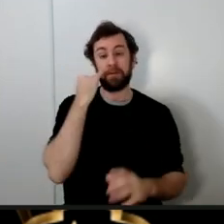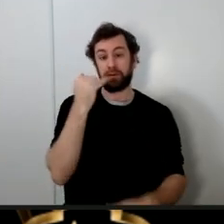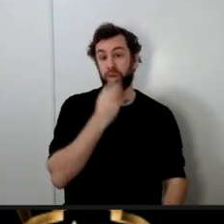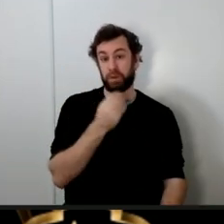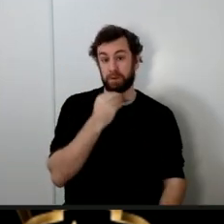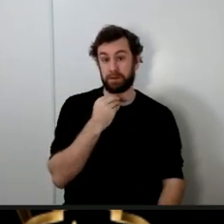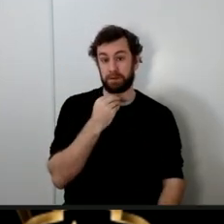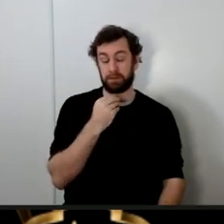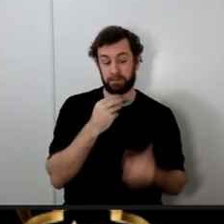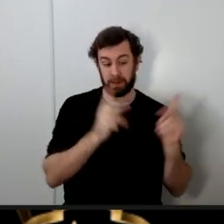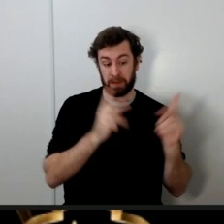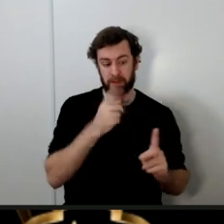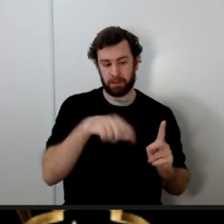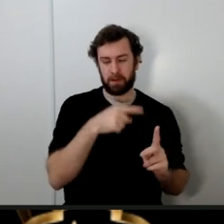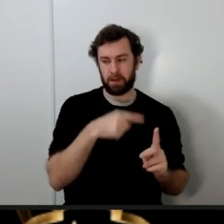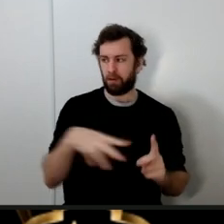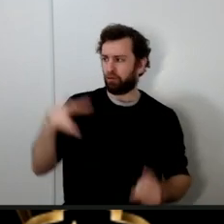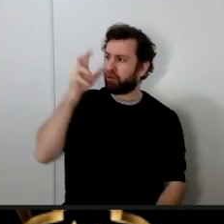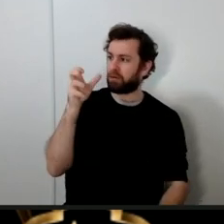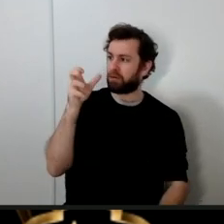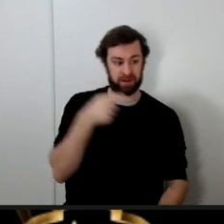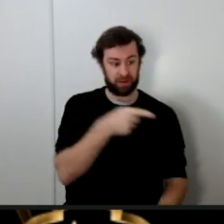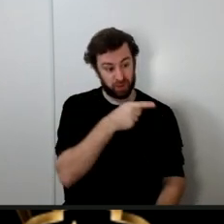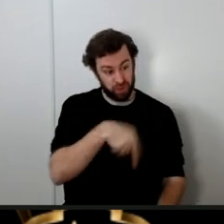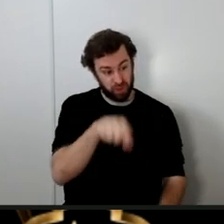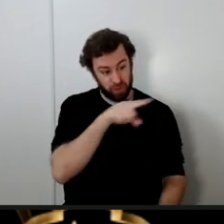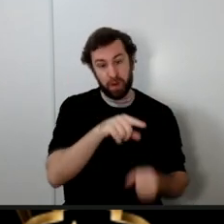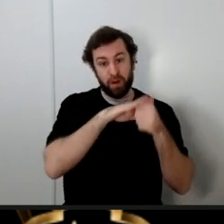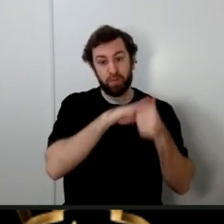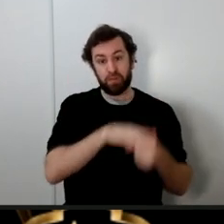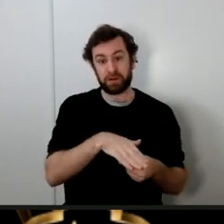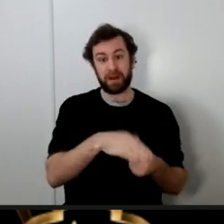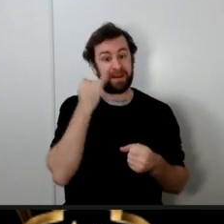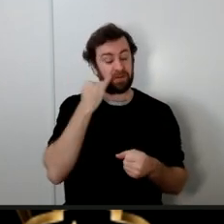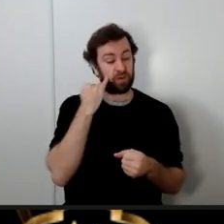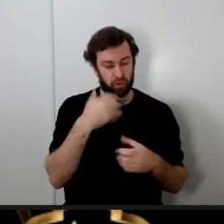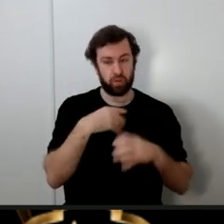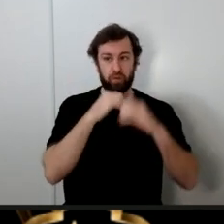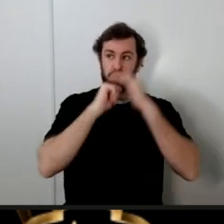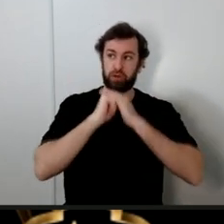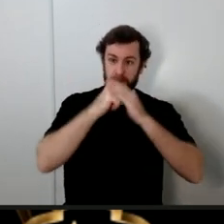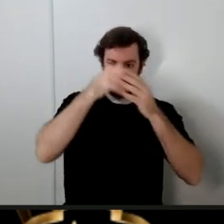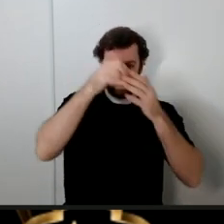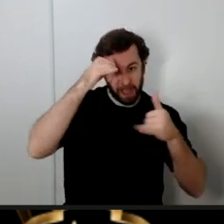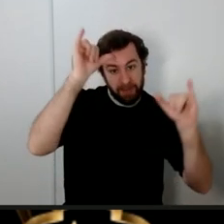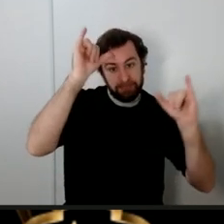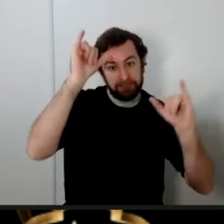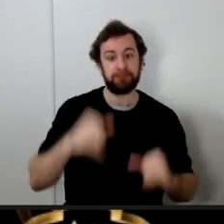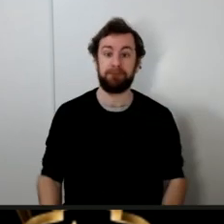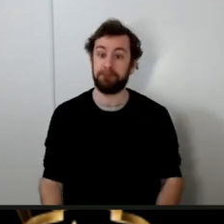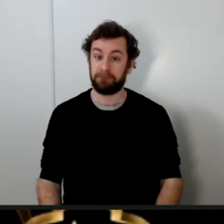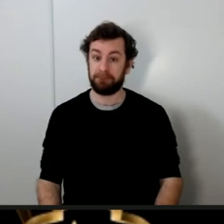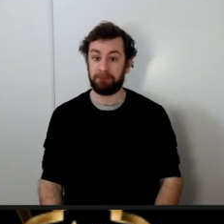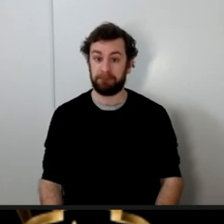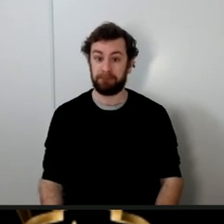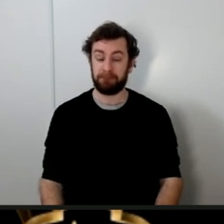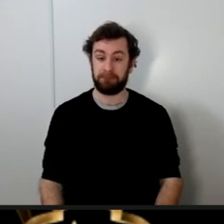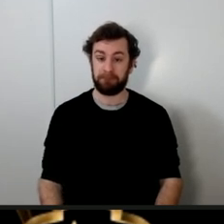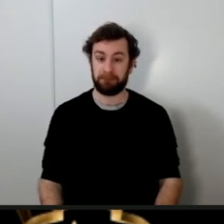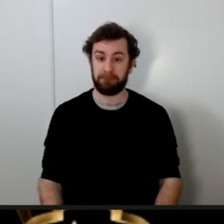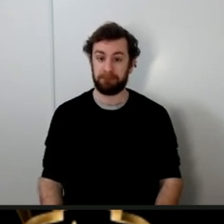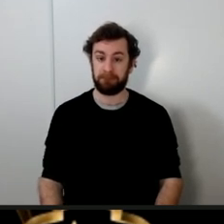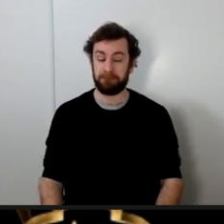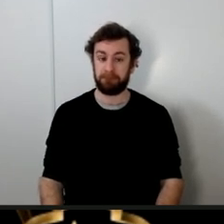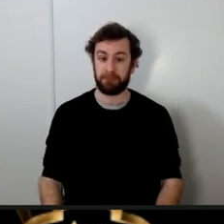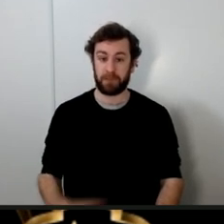that you were oppressors when you worship the calf those Jewish communities could have